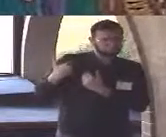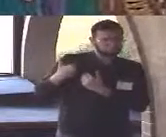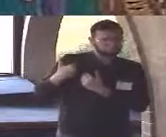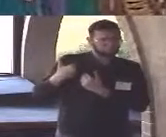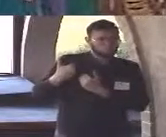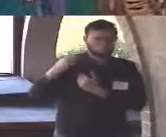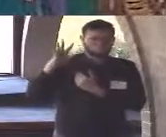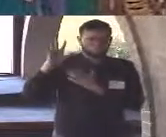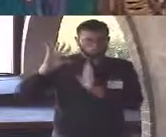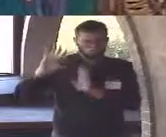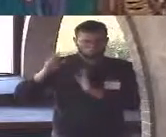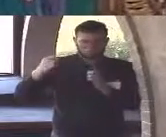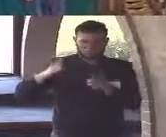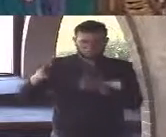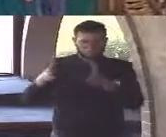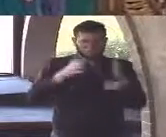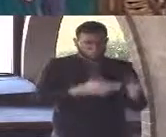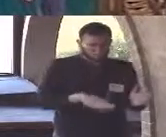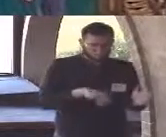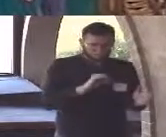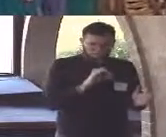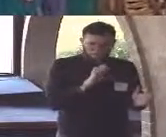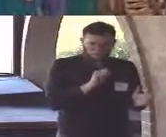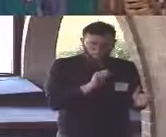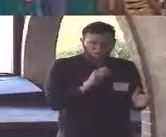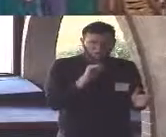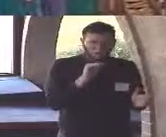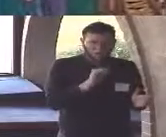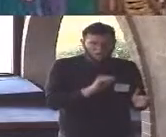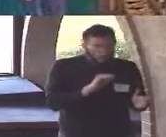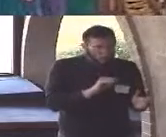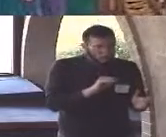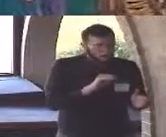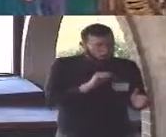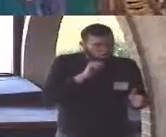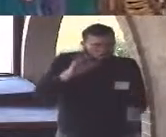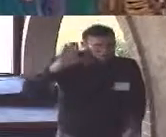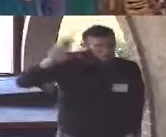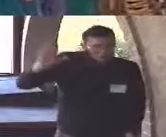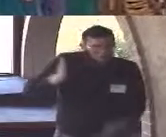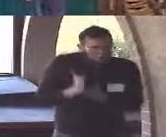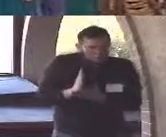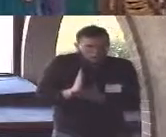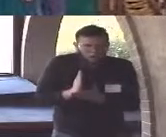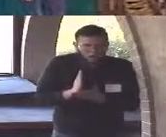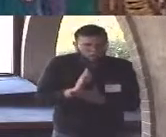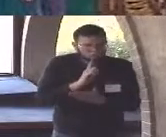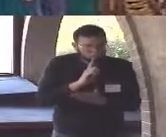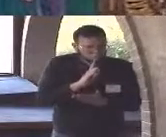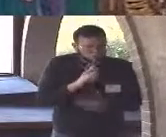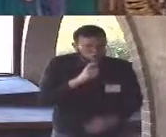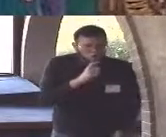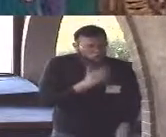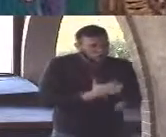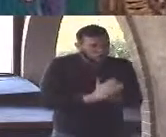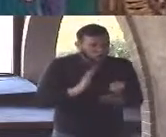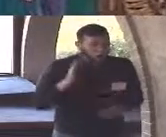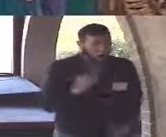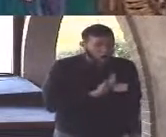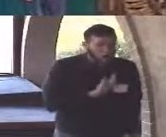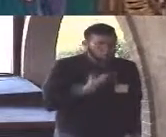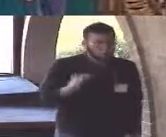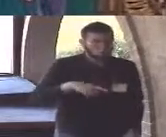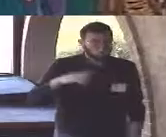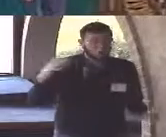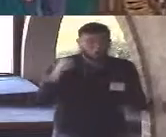it was a massive and a traumatic paradigm shift this existentialist realization more likely than not